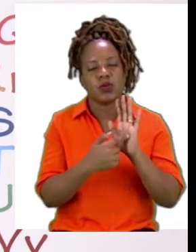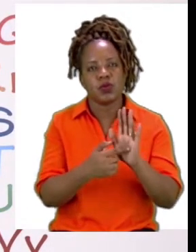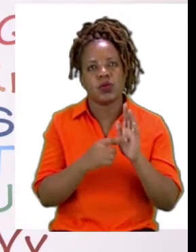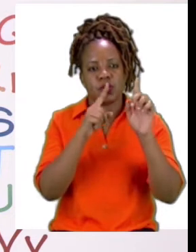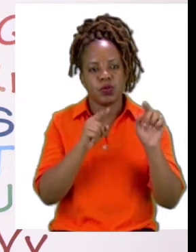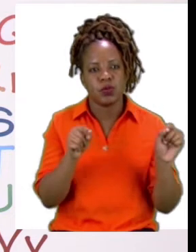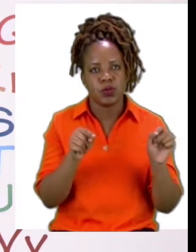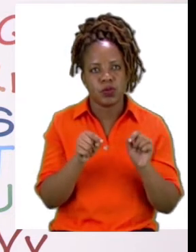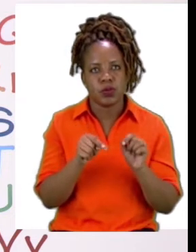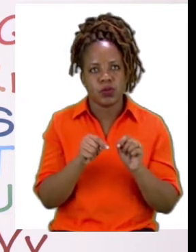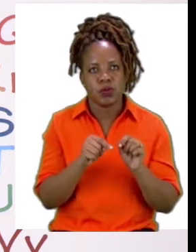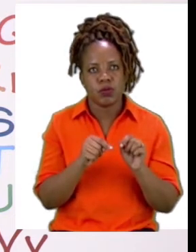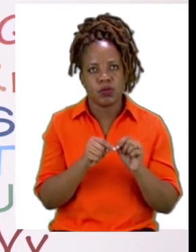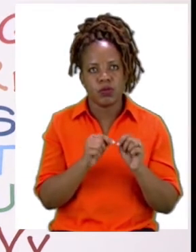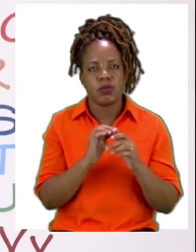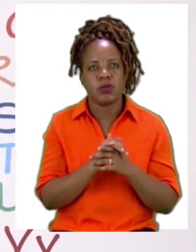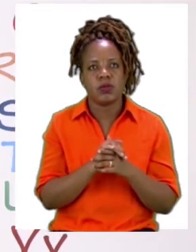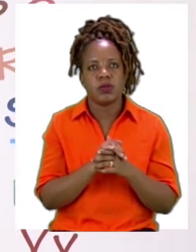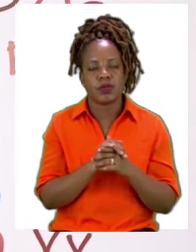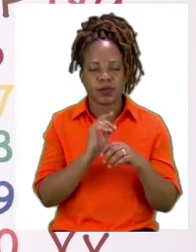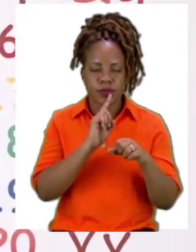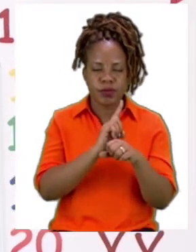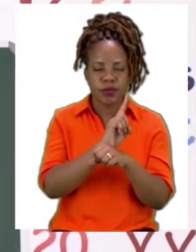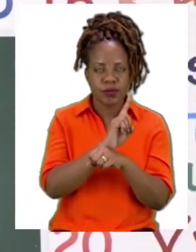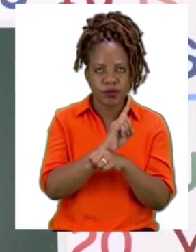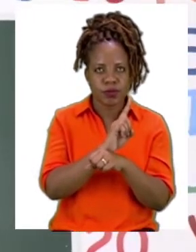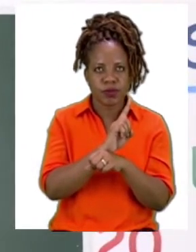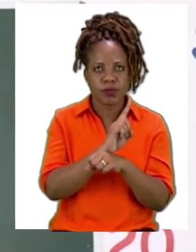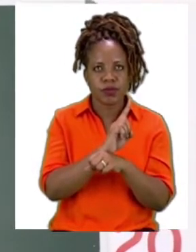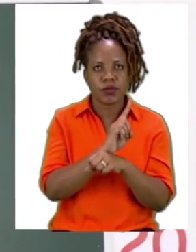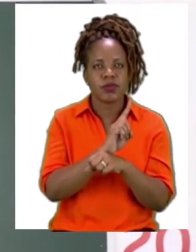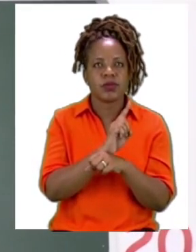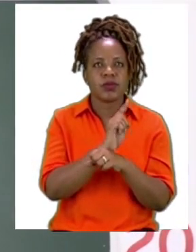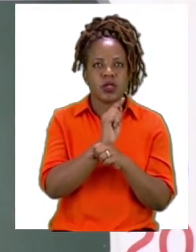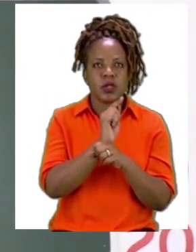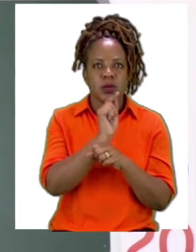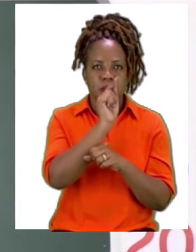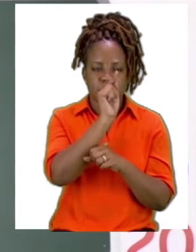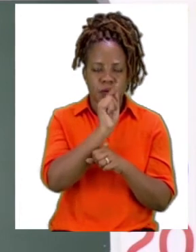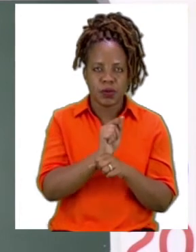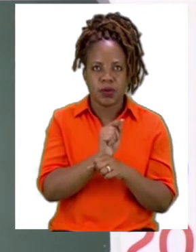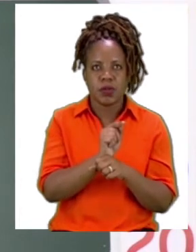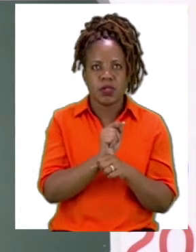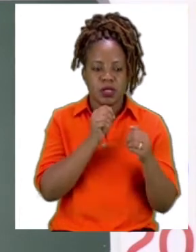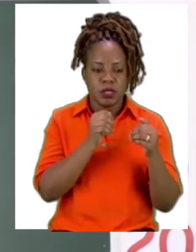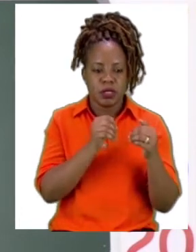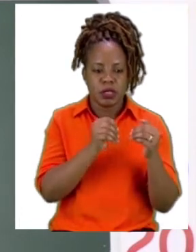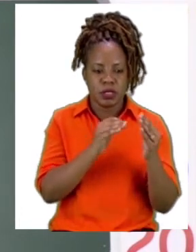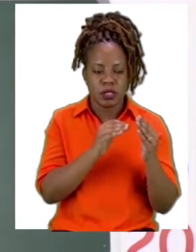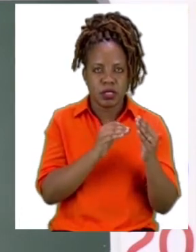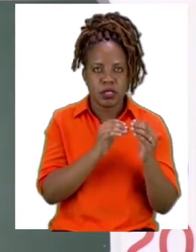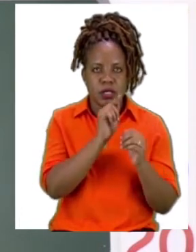line where you will place your CM or your zero. So, I am going to put my starting